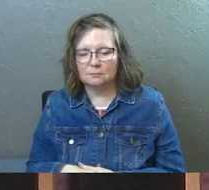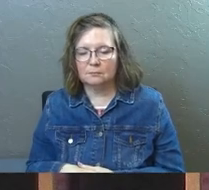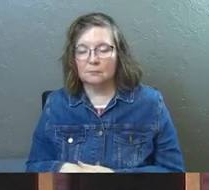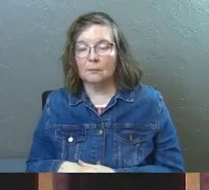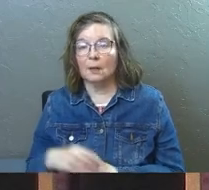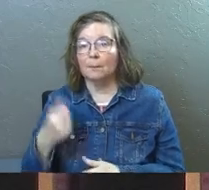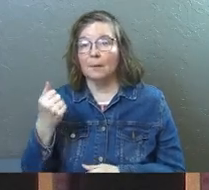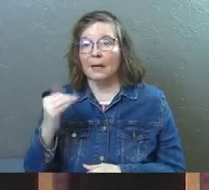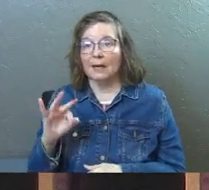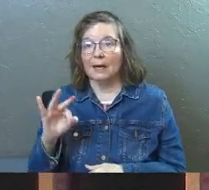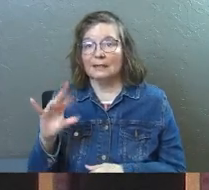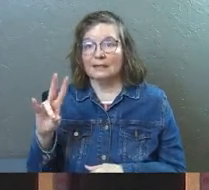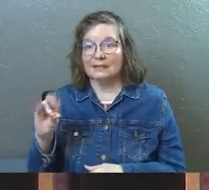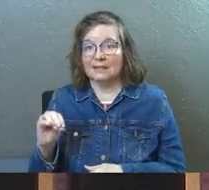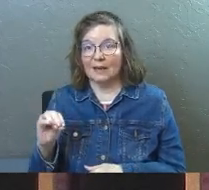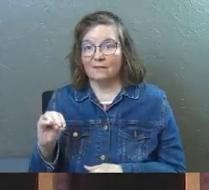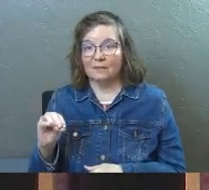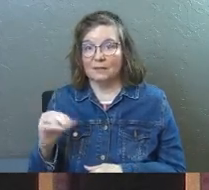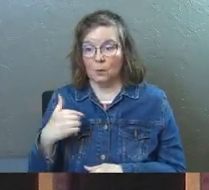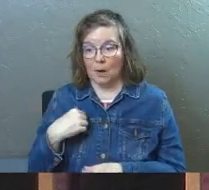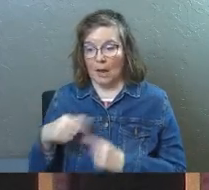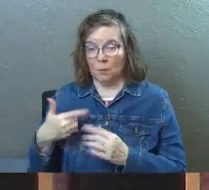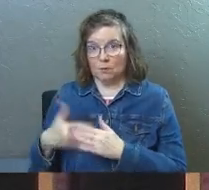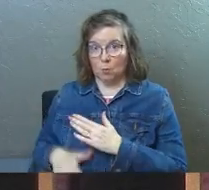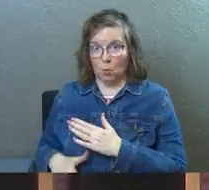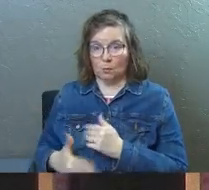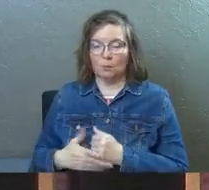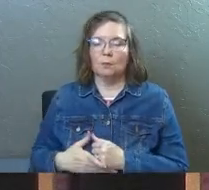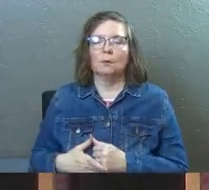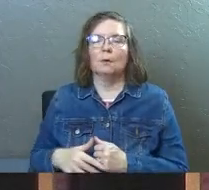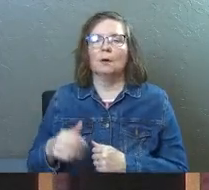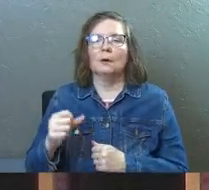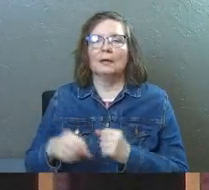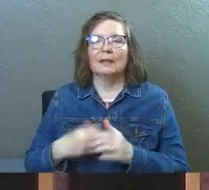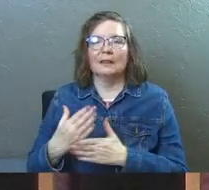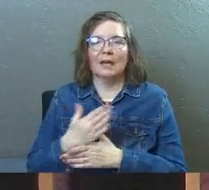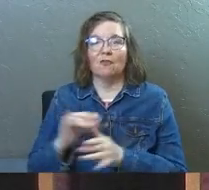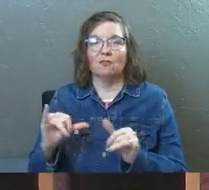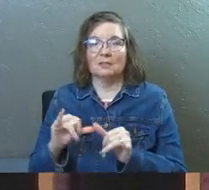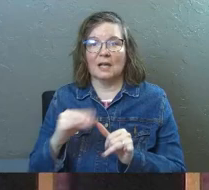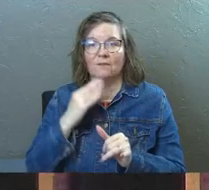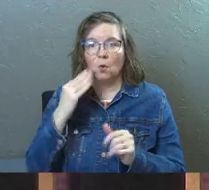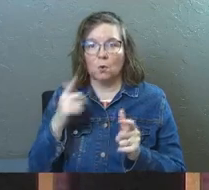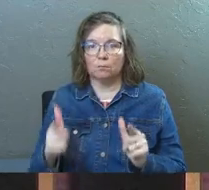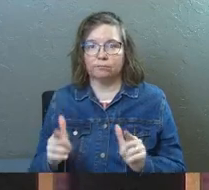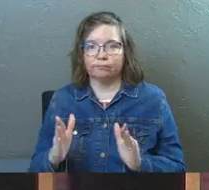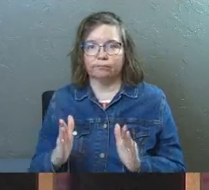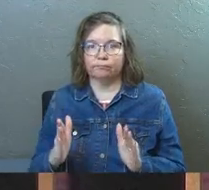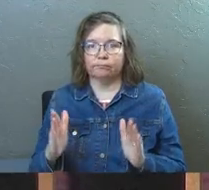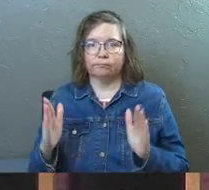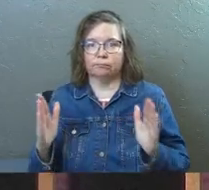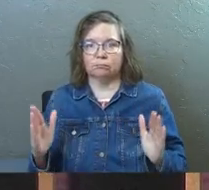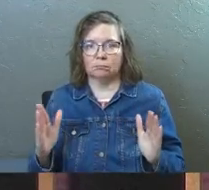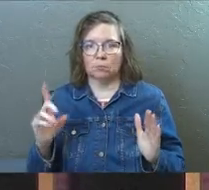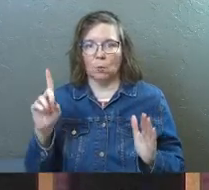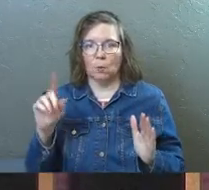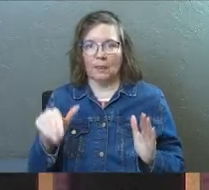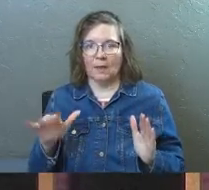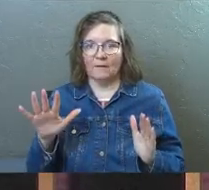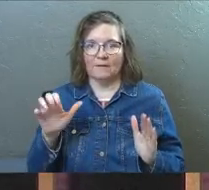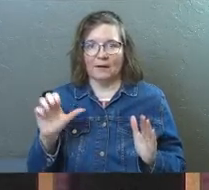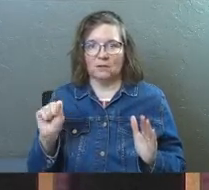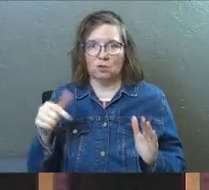By 1970, which is the decade I was born in, the average size of the home was 1,500